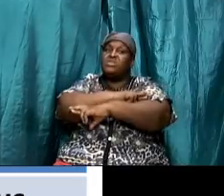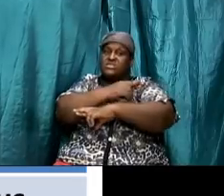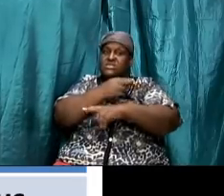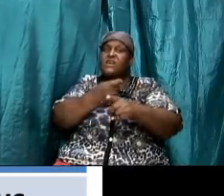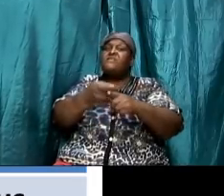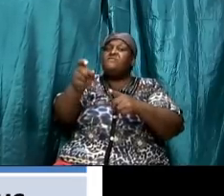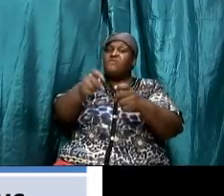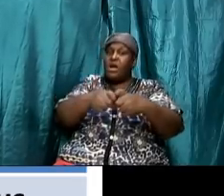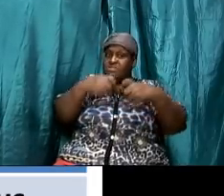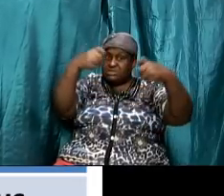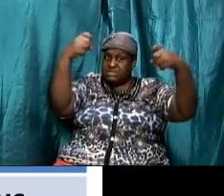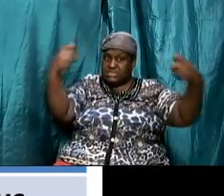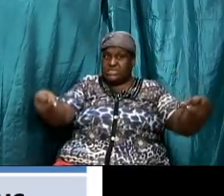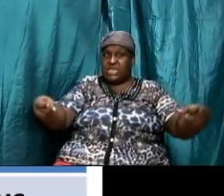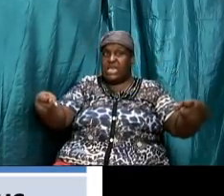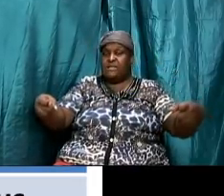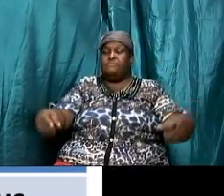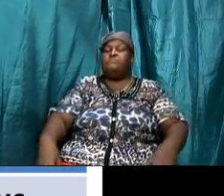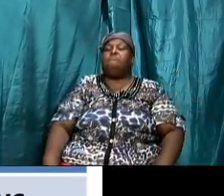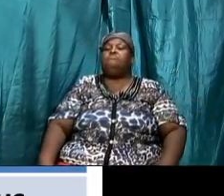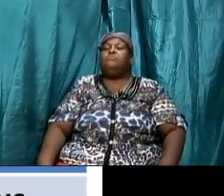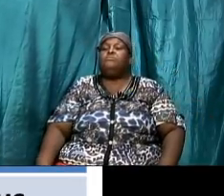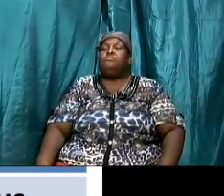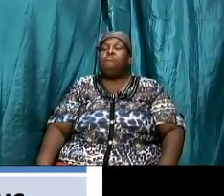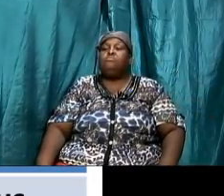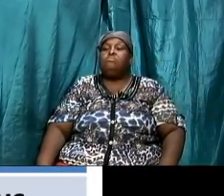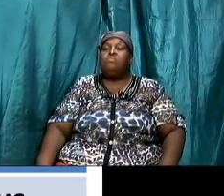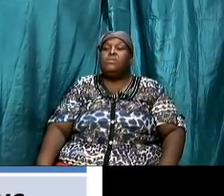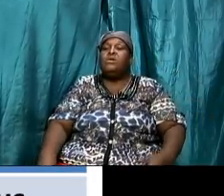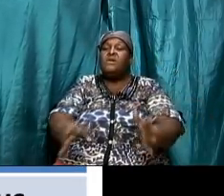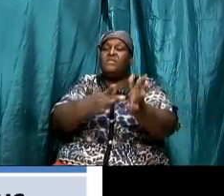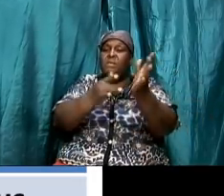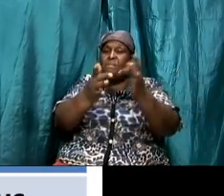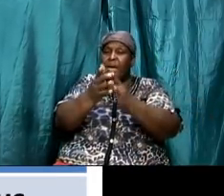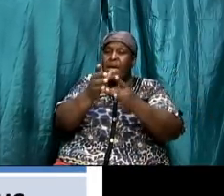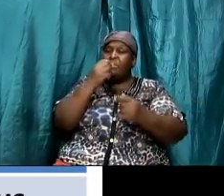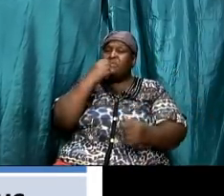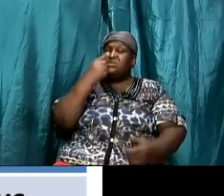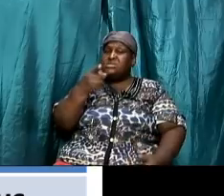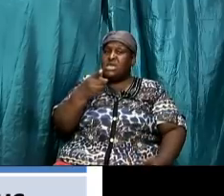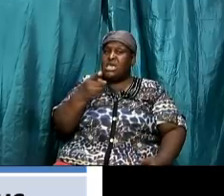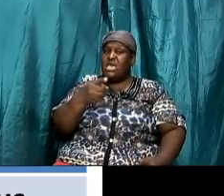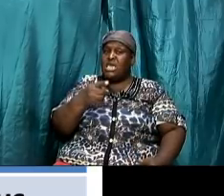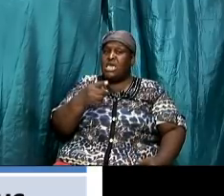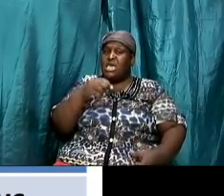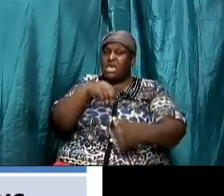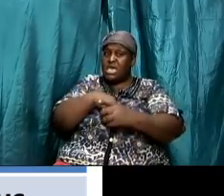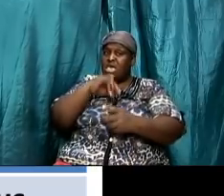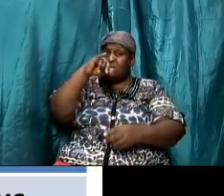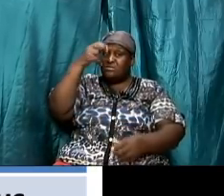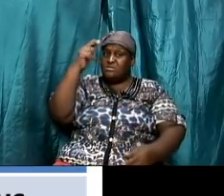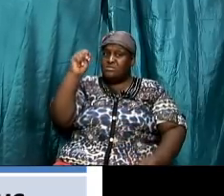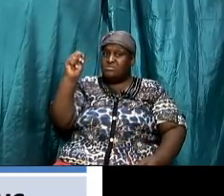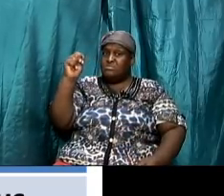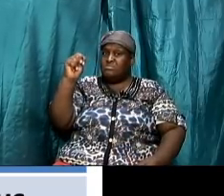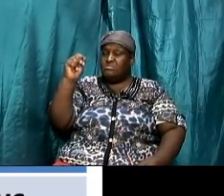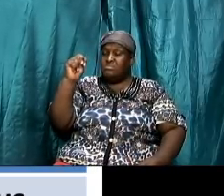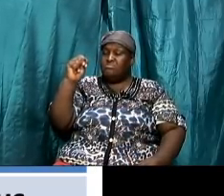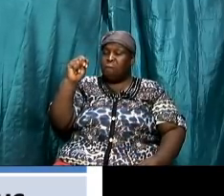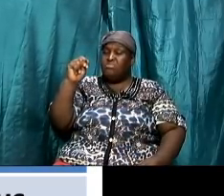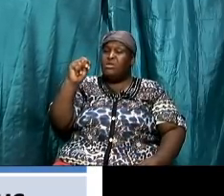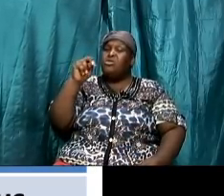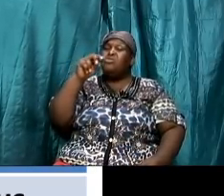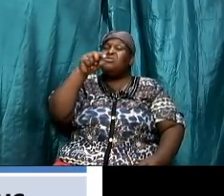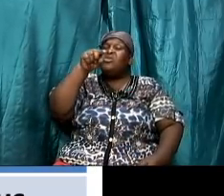tell you why i know you rest from sin the bible is clear in saint john that